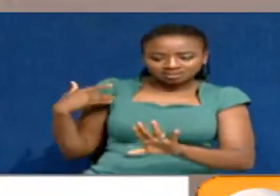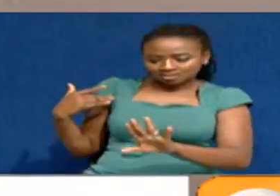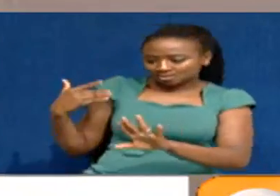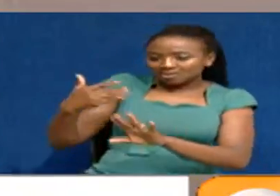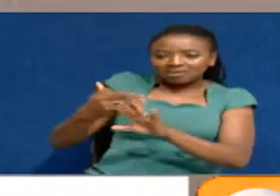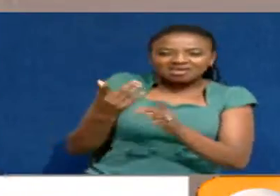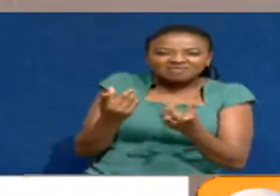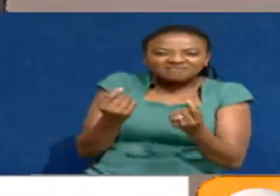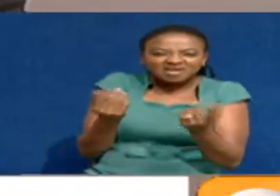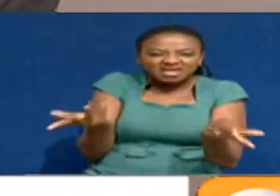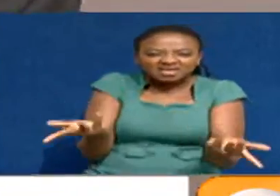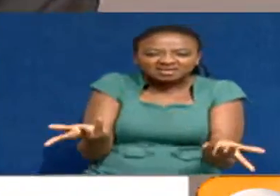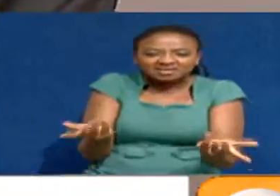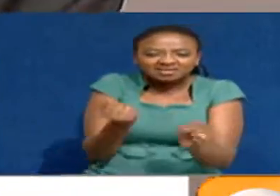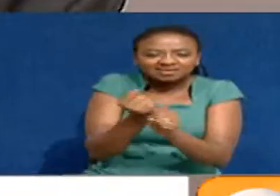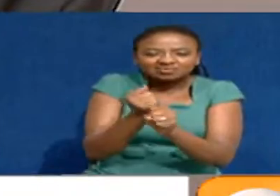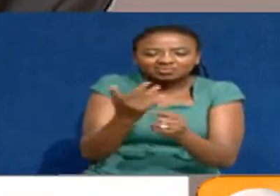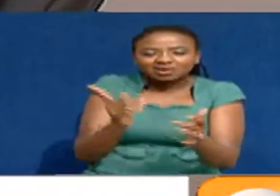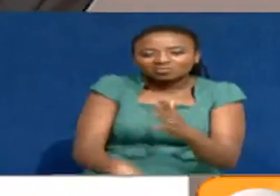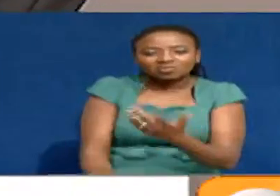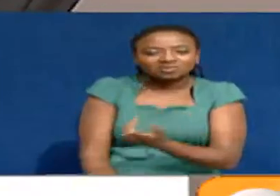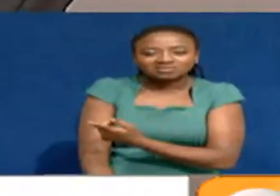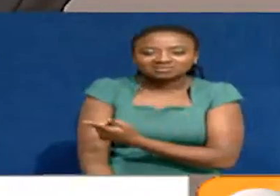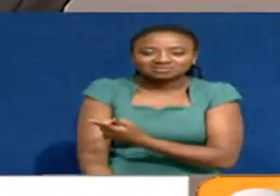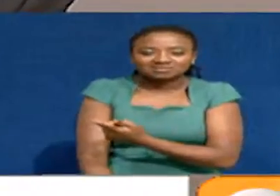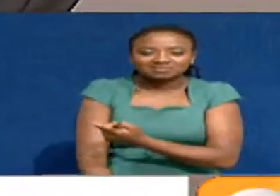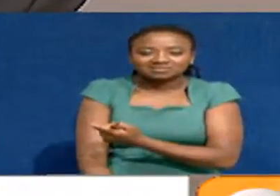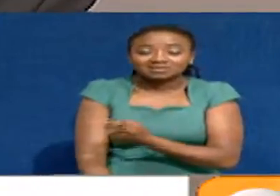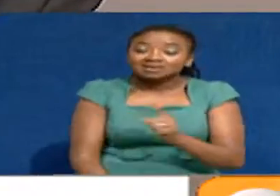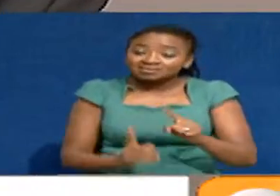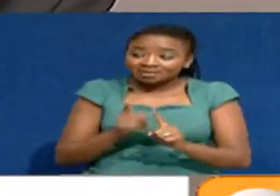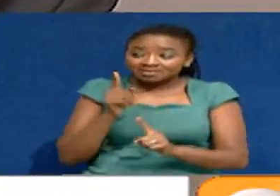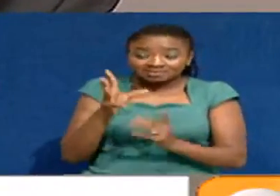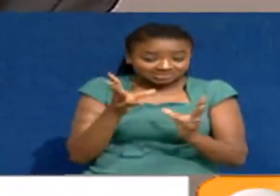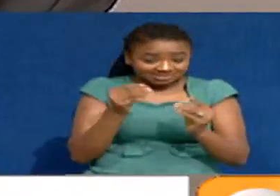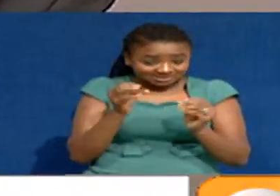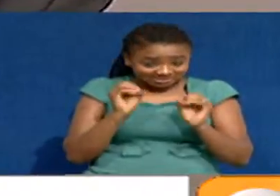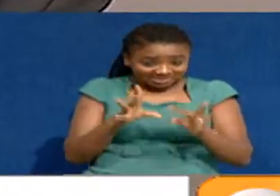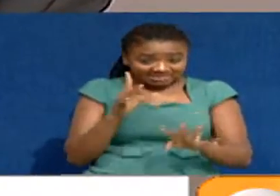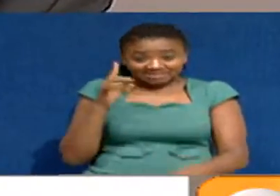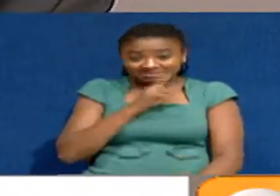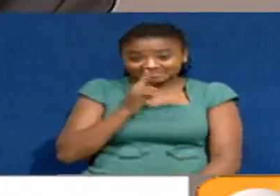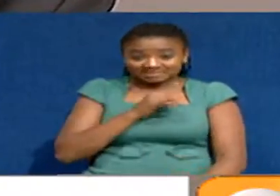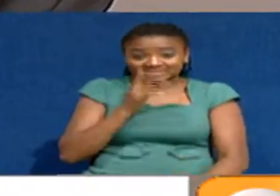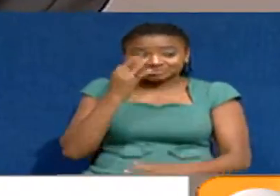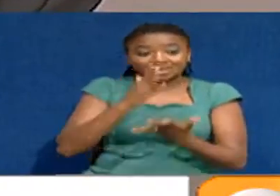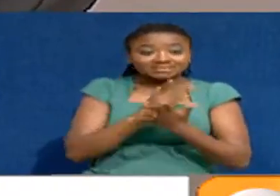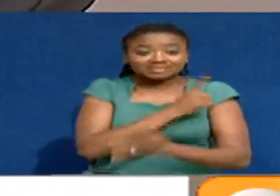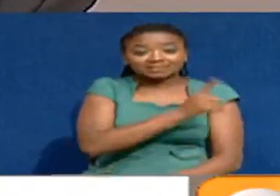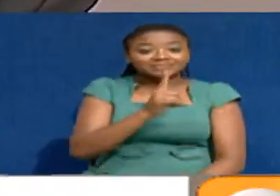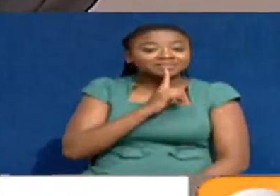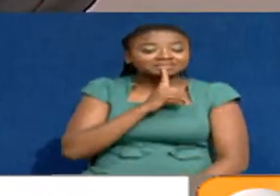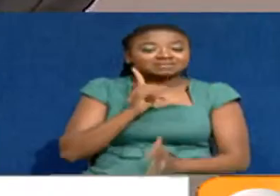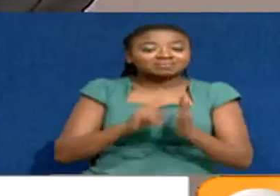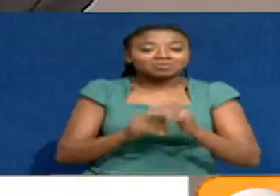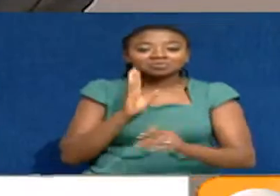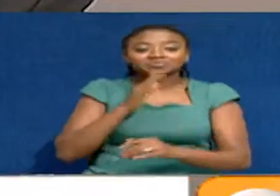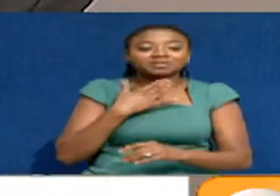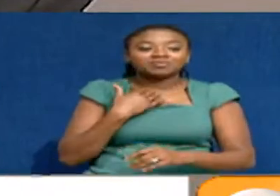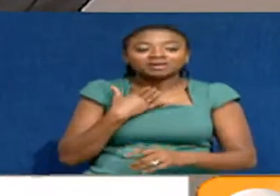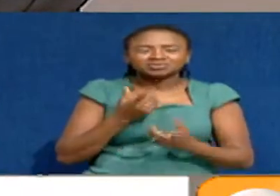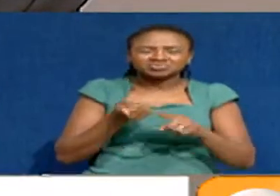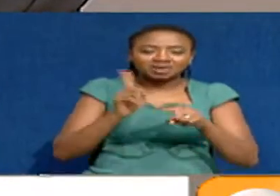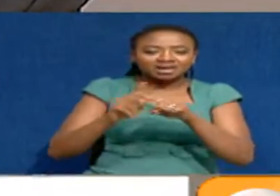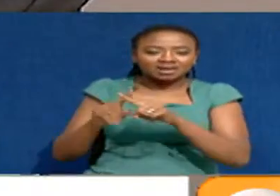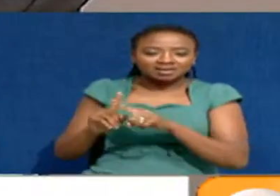What have they done? And this is a very serious thing, Wahiga. People will say that we want to add the term of Uhuru Kenyatta, like